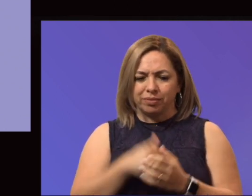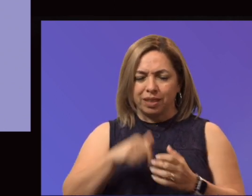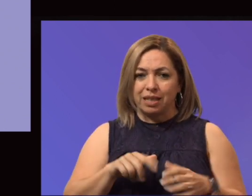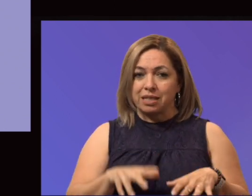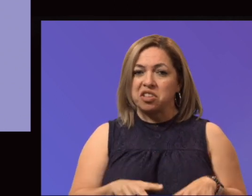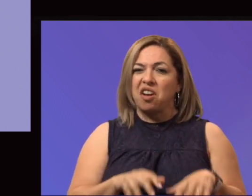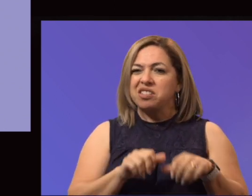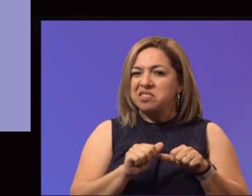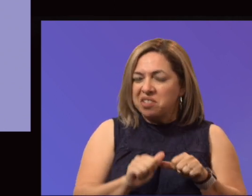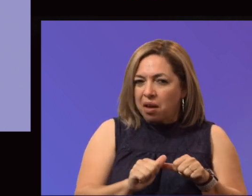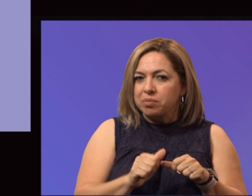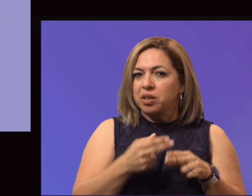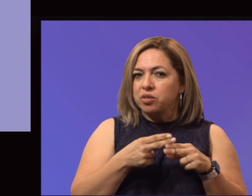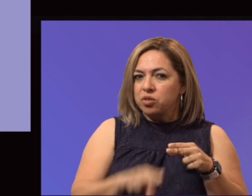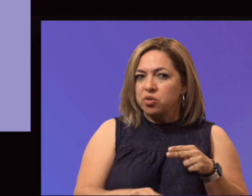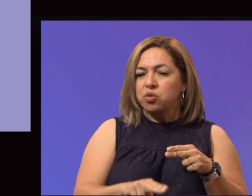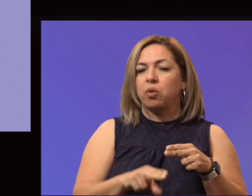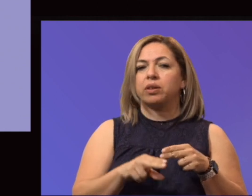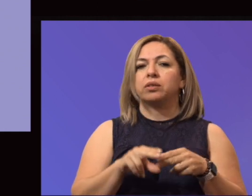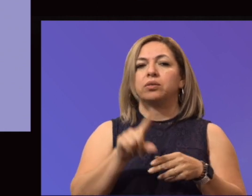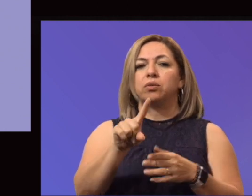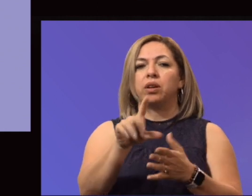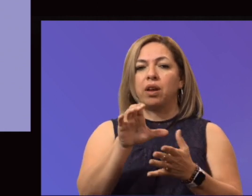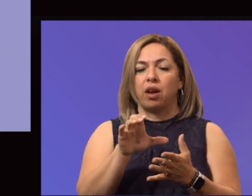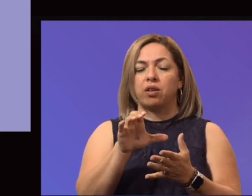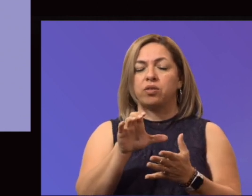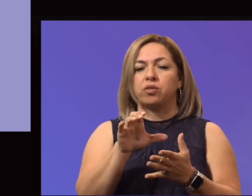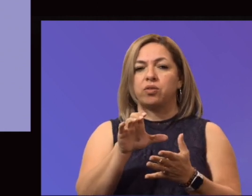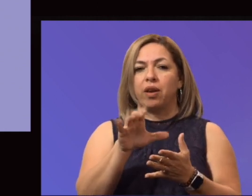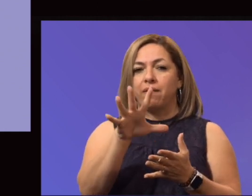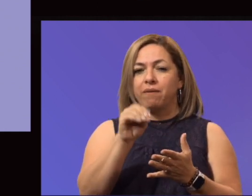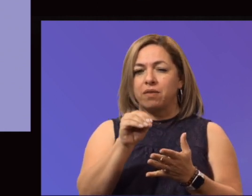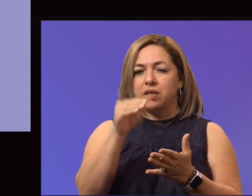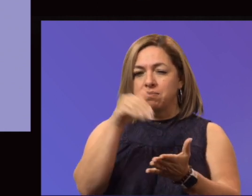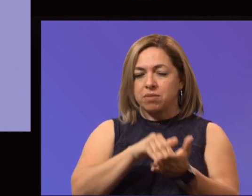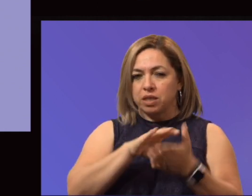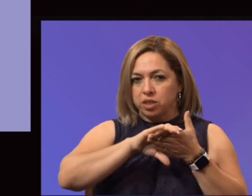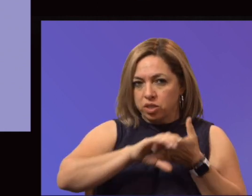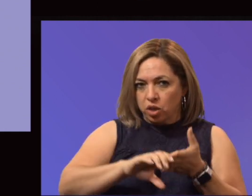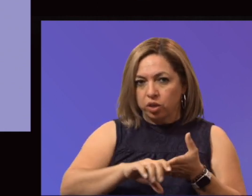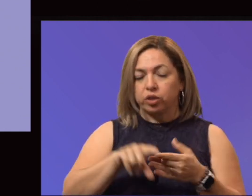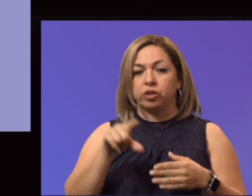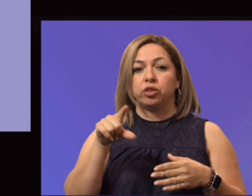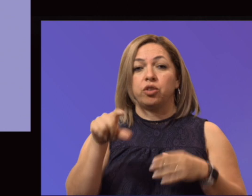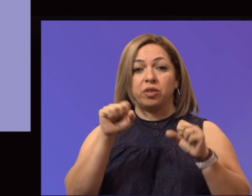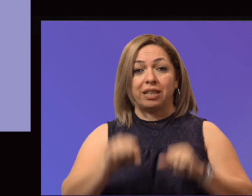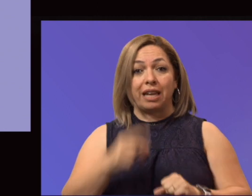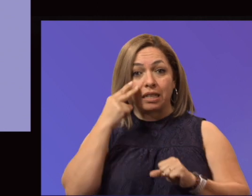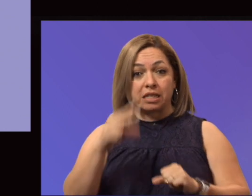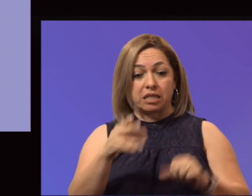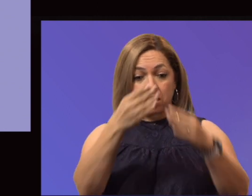It's just short of $150 million. You can see the breakup of this. The largest part of our budget is now